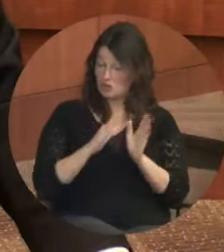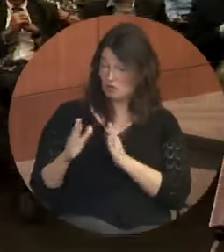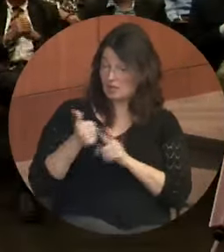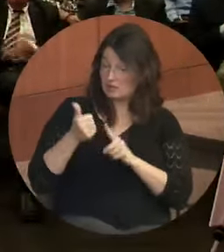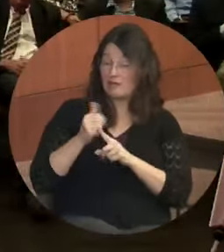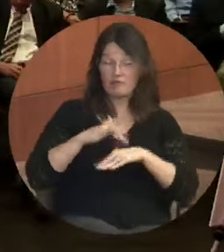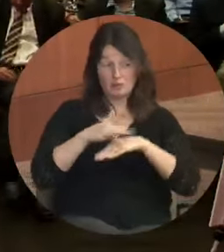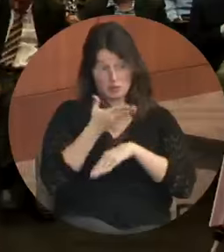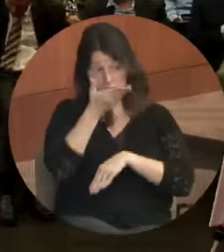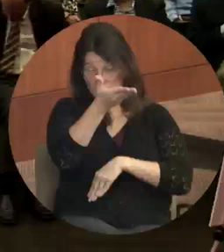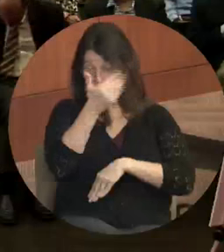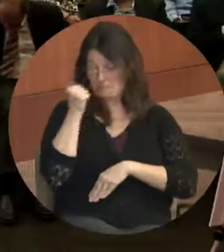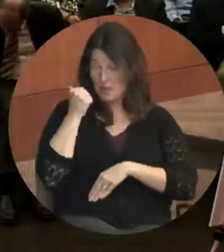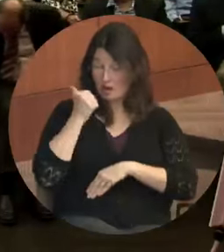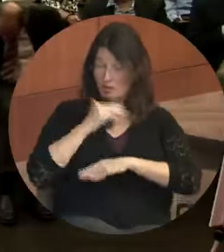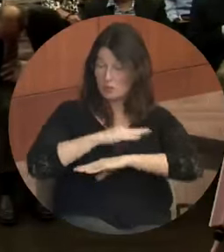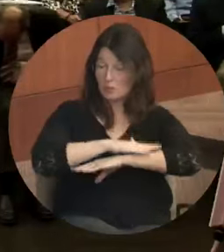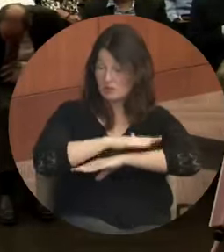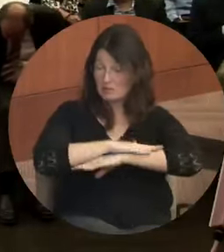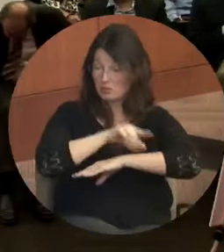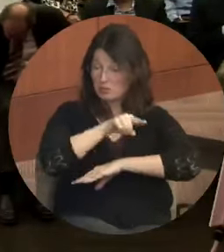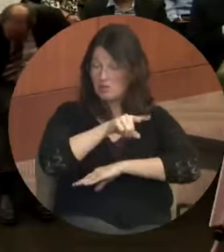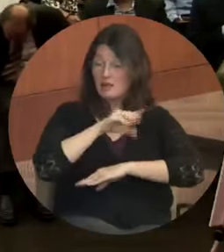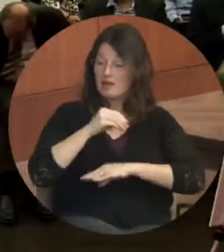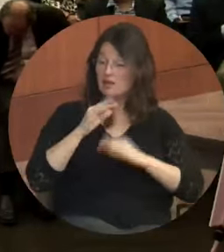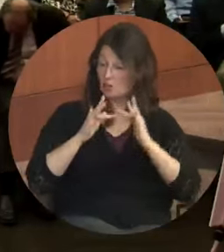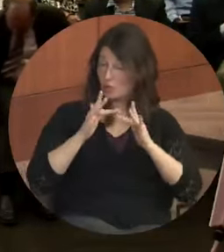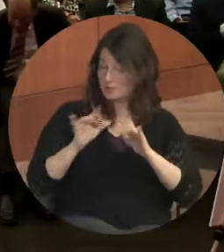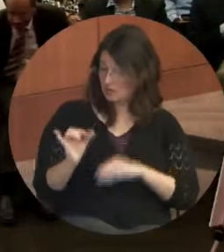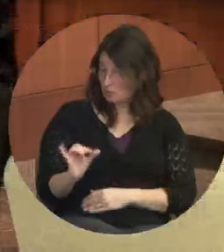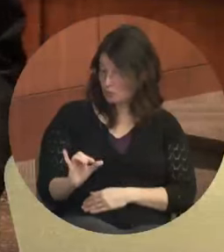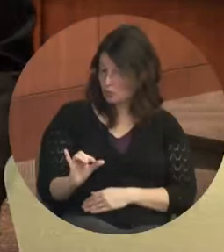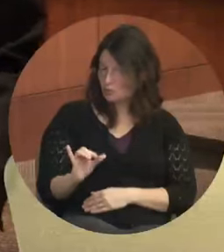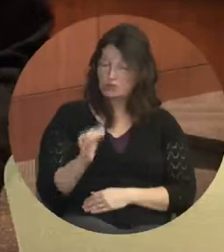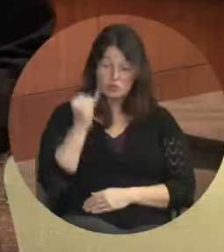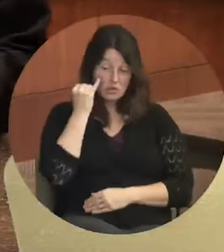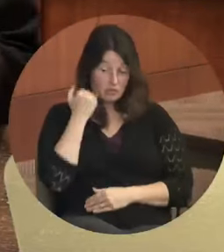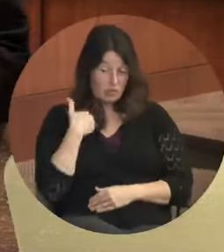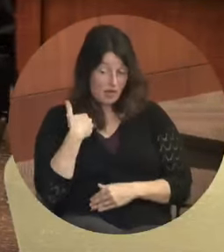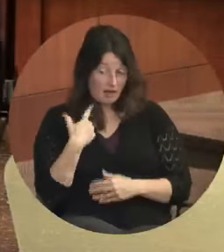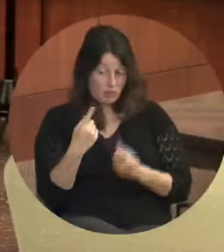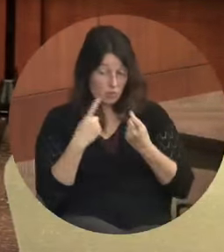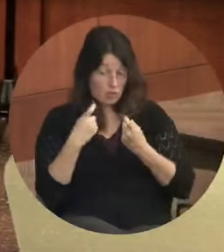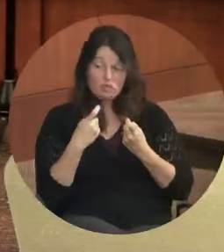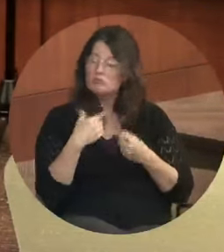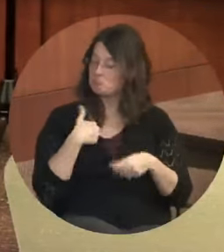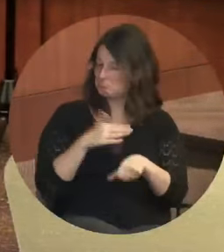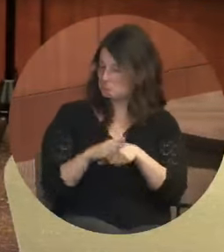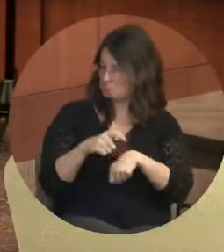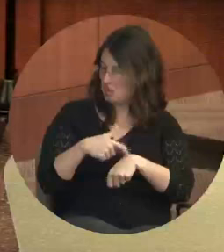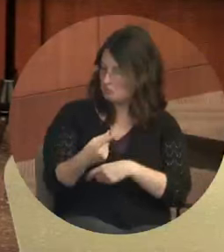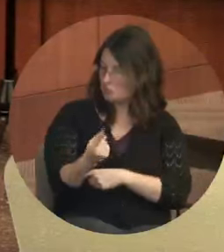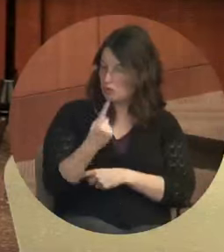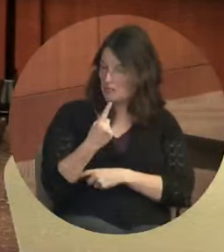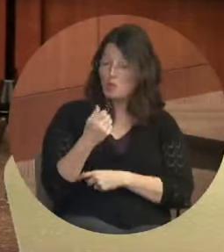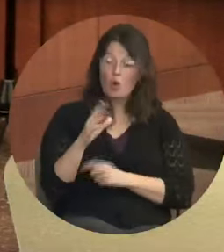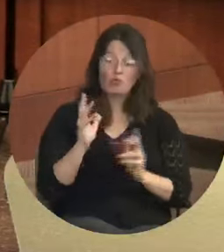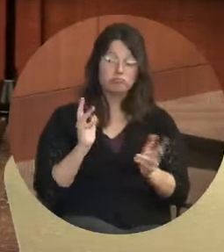on the website. And I think we do have a little time left if we want to have some questions, or just have a conversation.